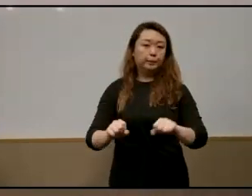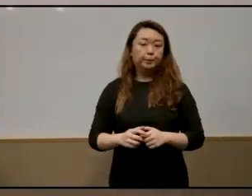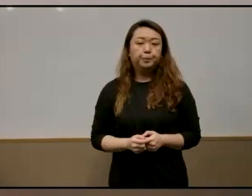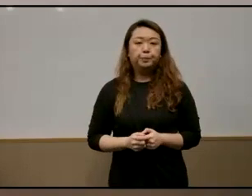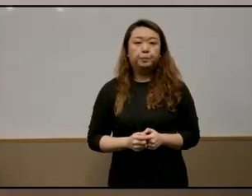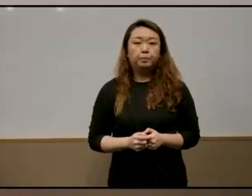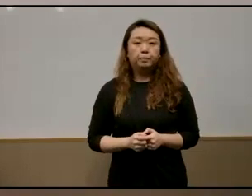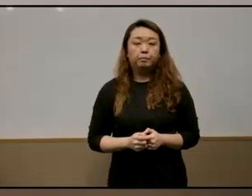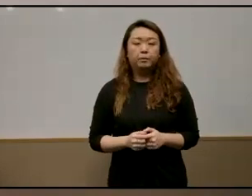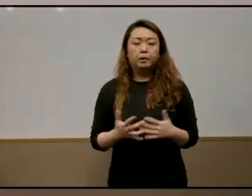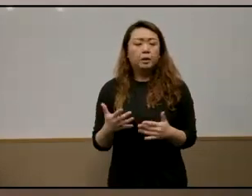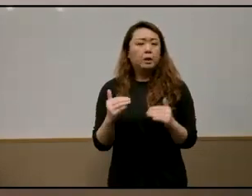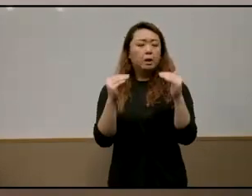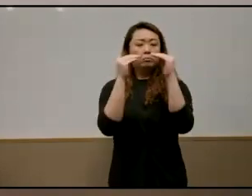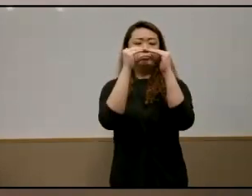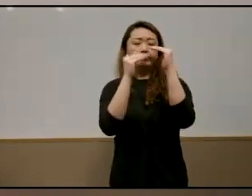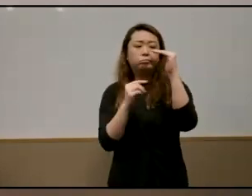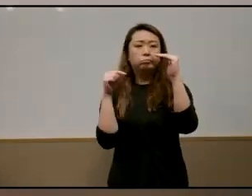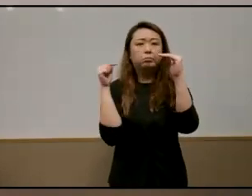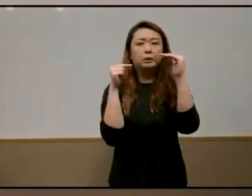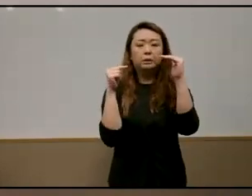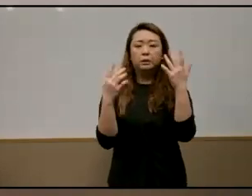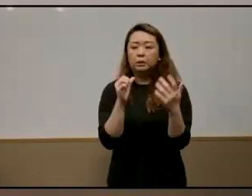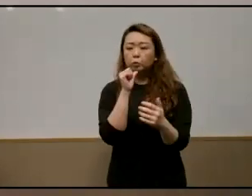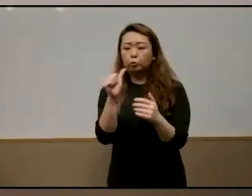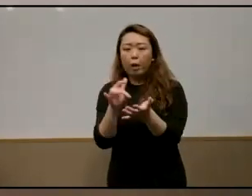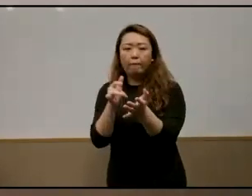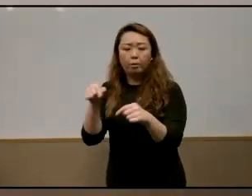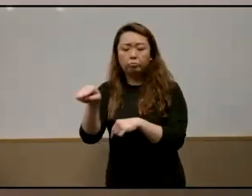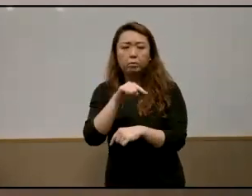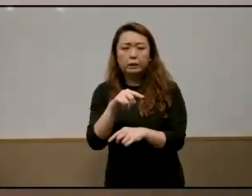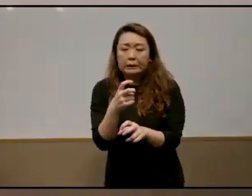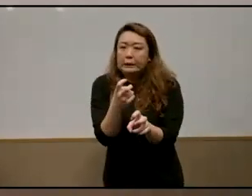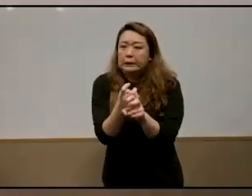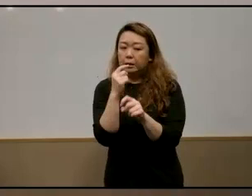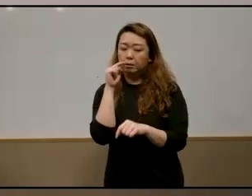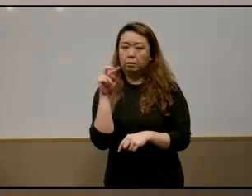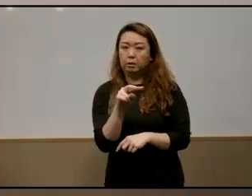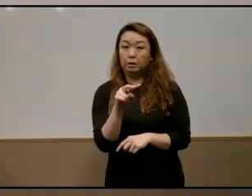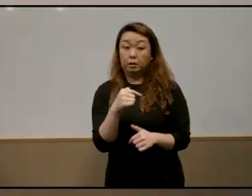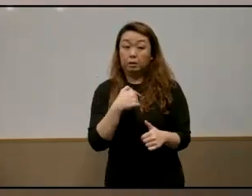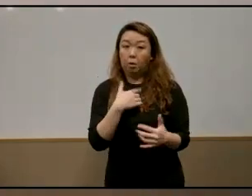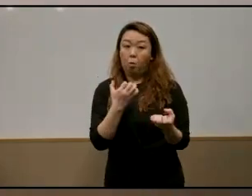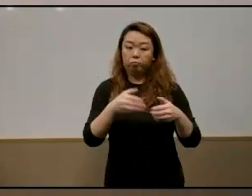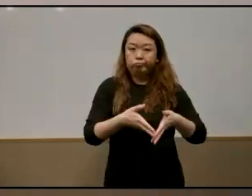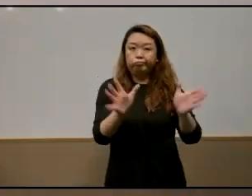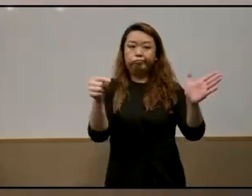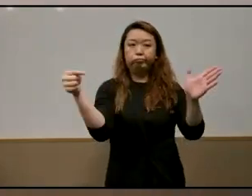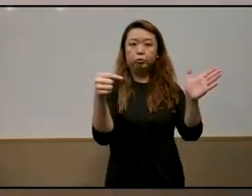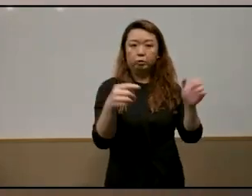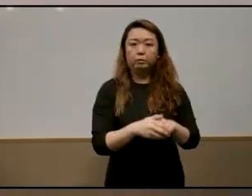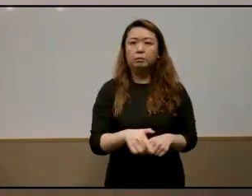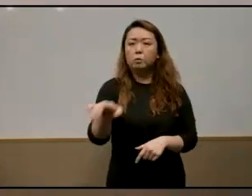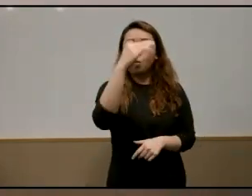so the thing about inequality and disadvantage is that it can be hard to see it and want to address it we might hear about the poor